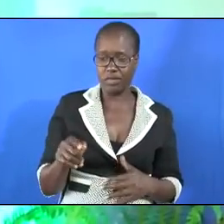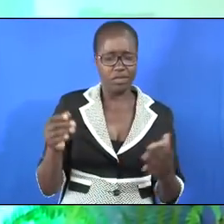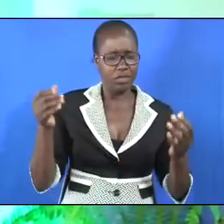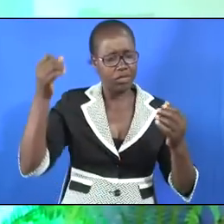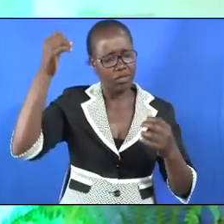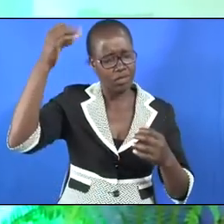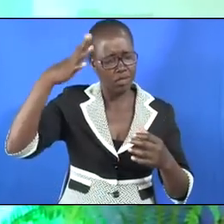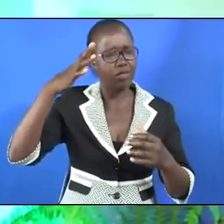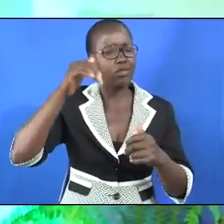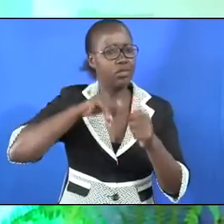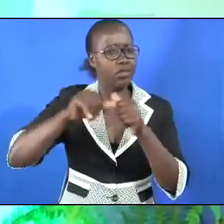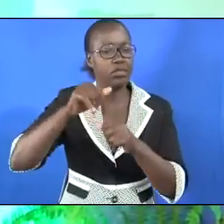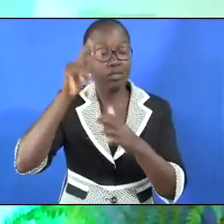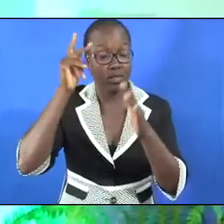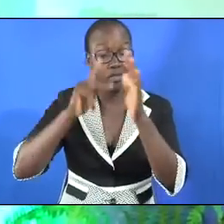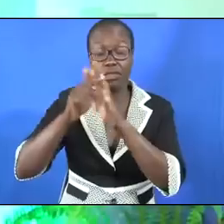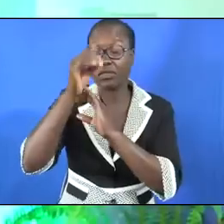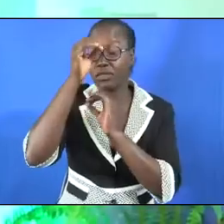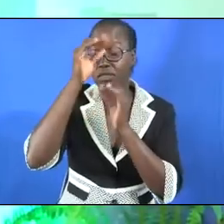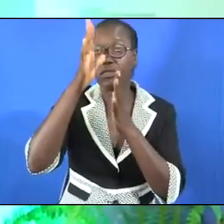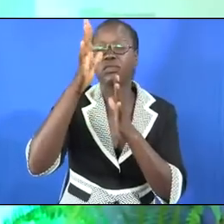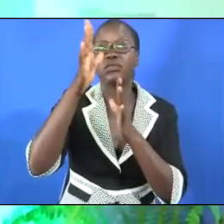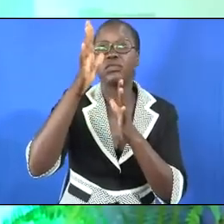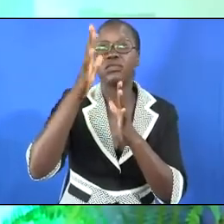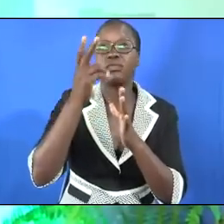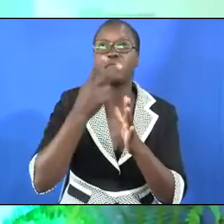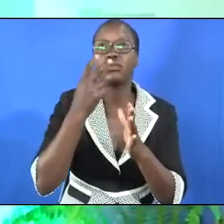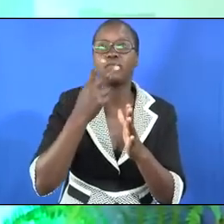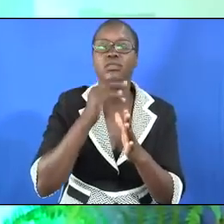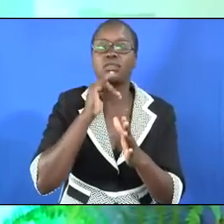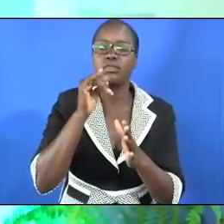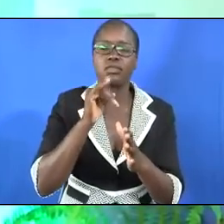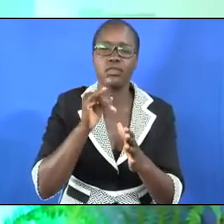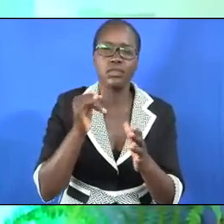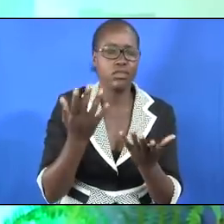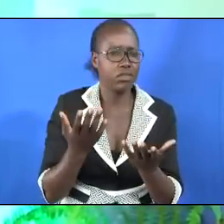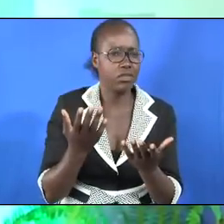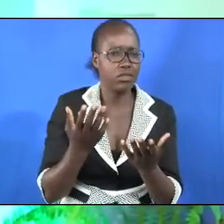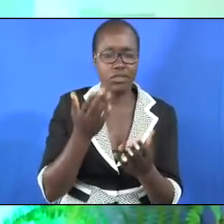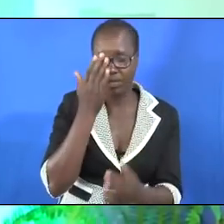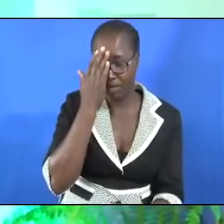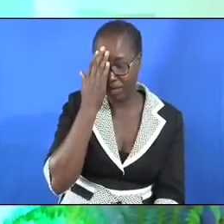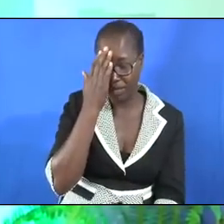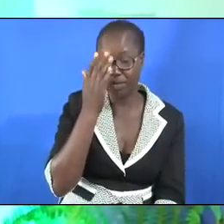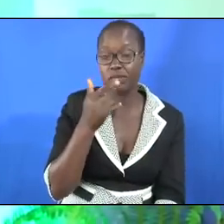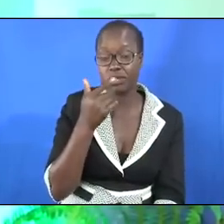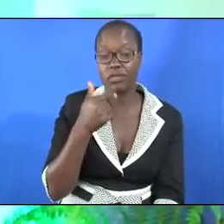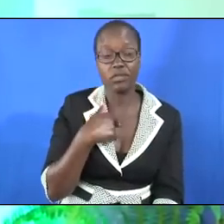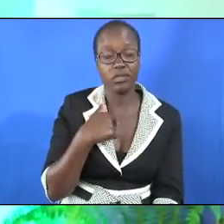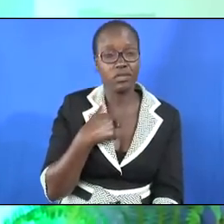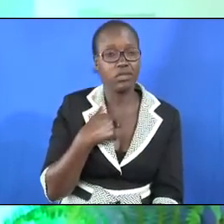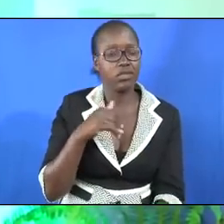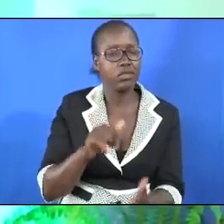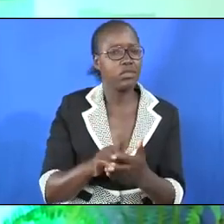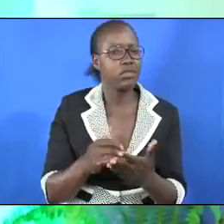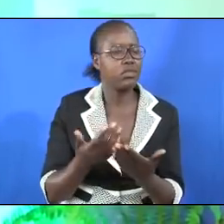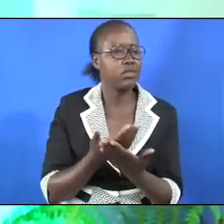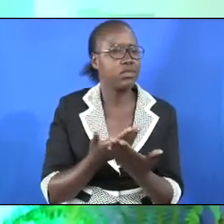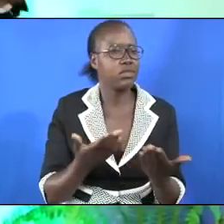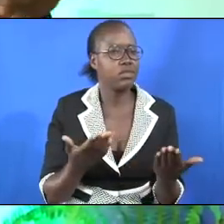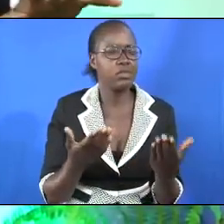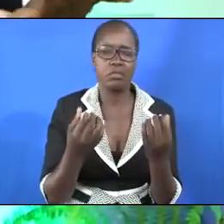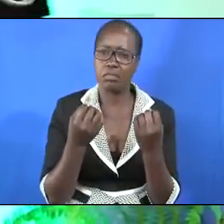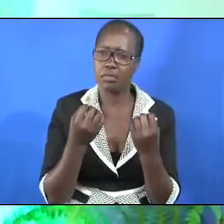the prophet of God who is in Samaria it tells me that whereas there were